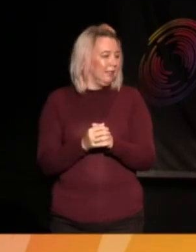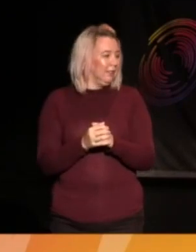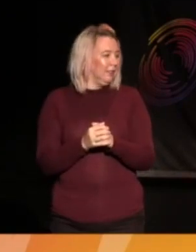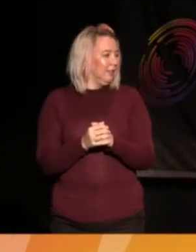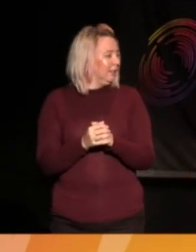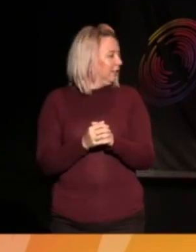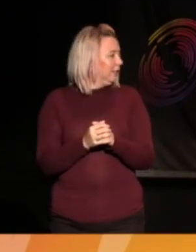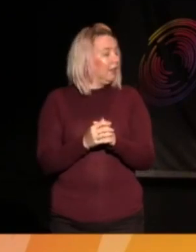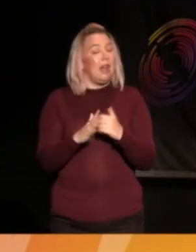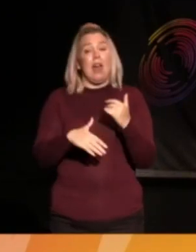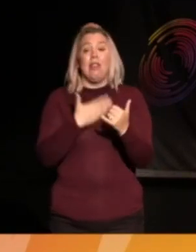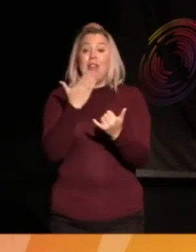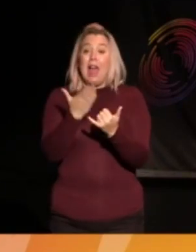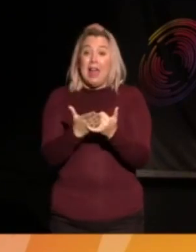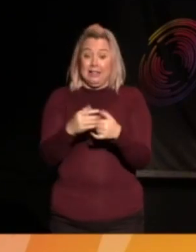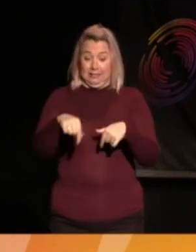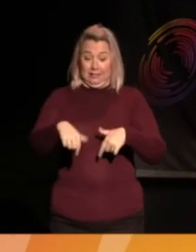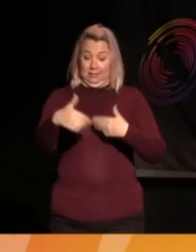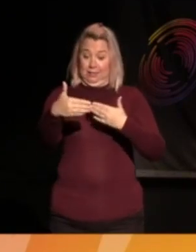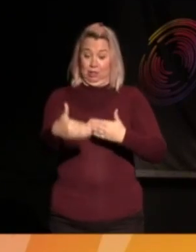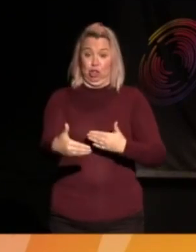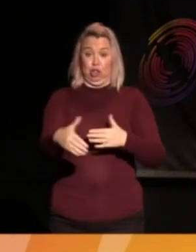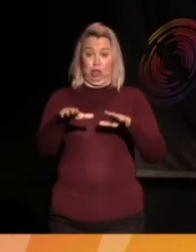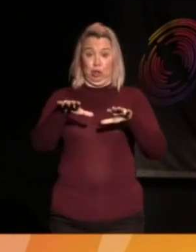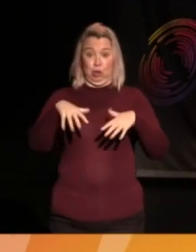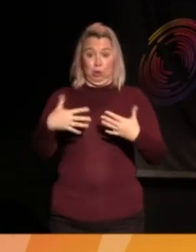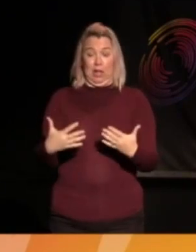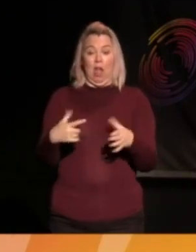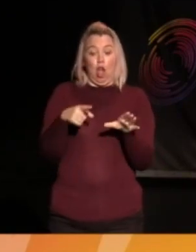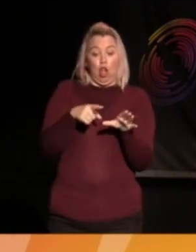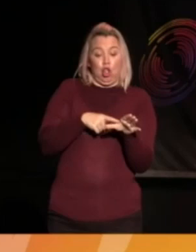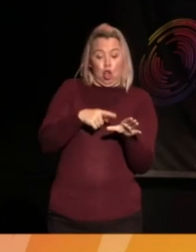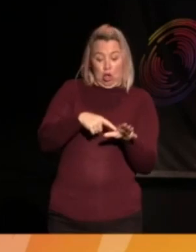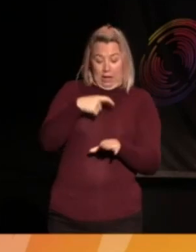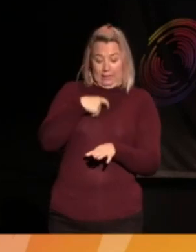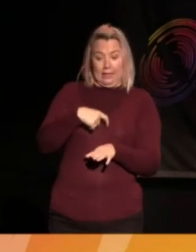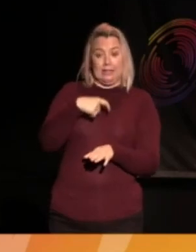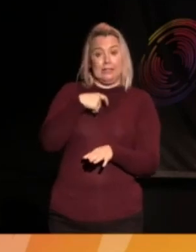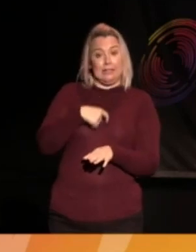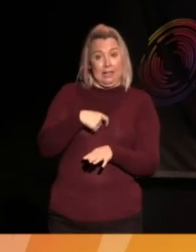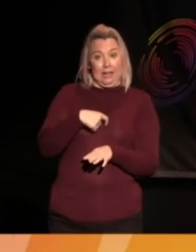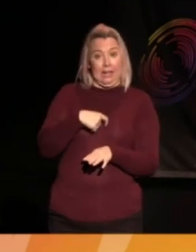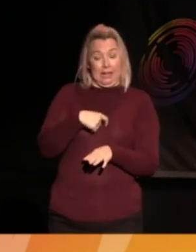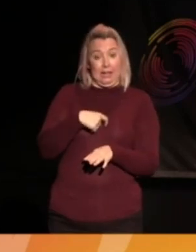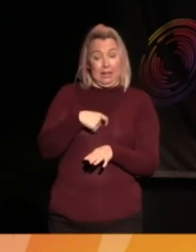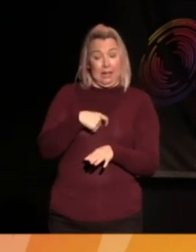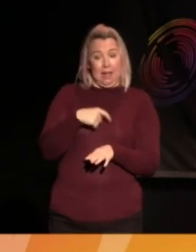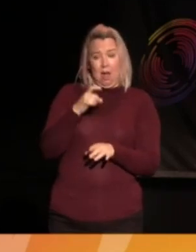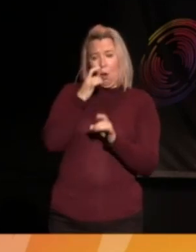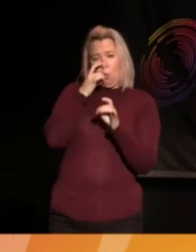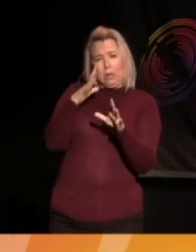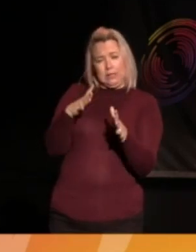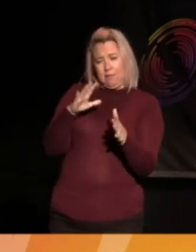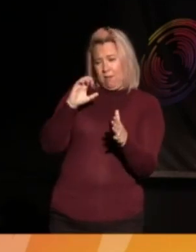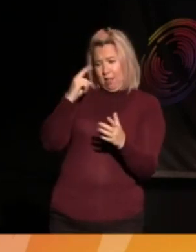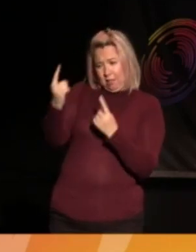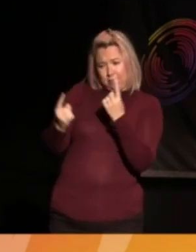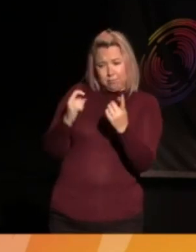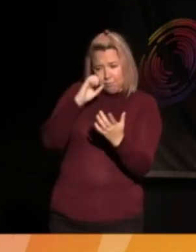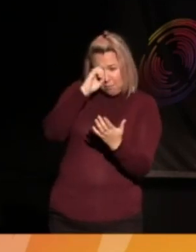At the end of this session, young identity, who are wonderful poets,